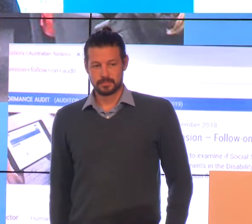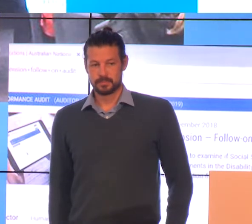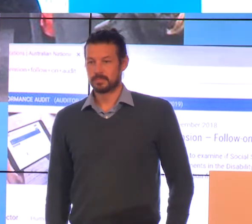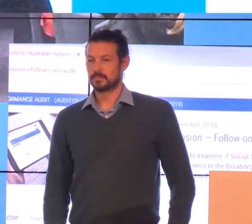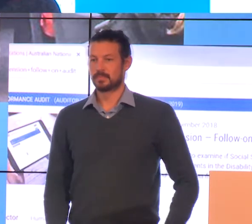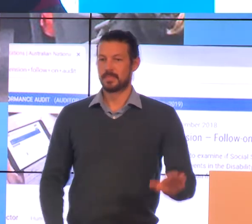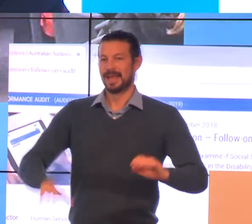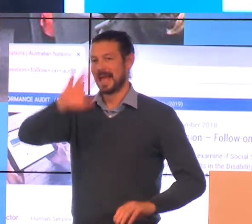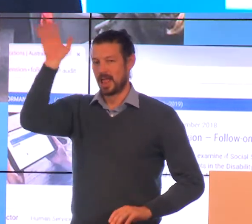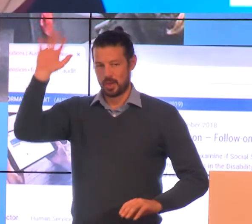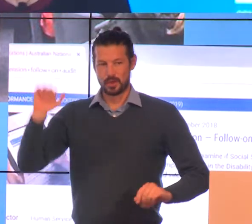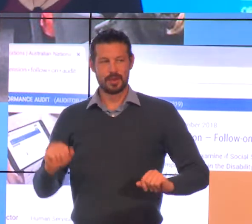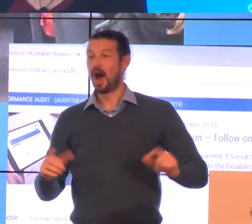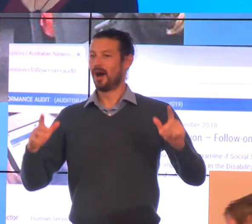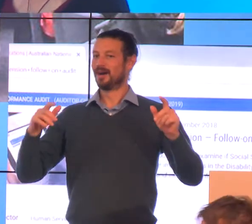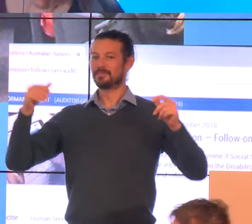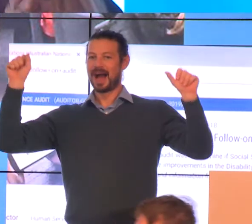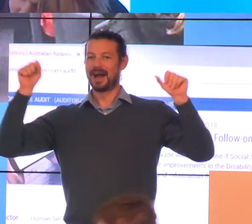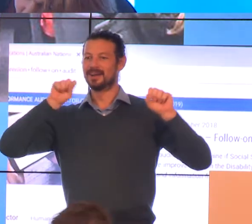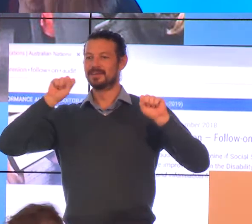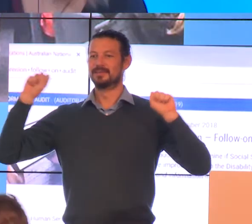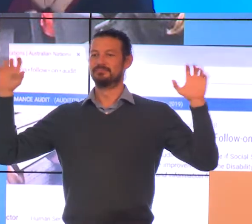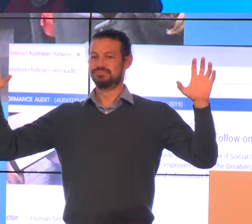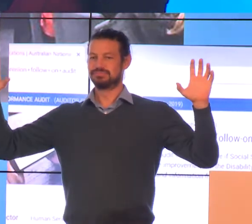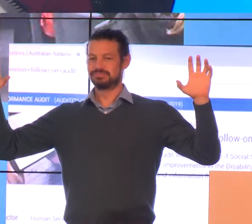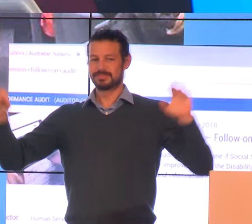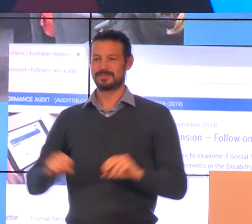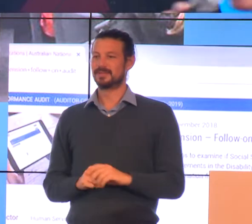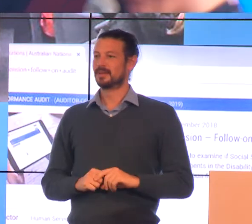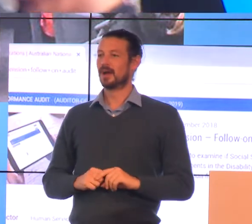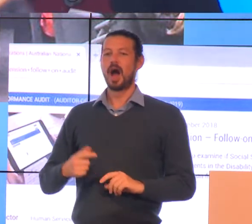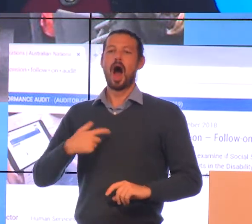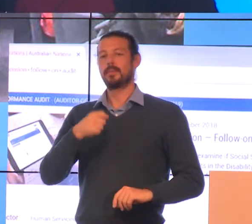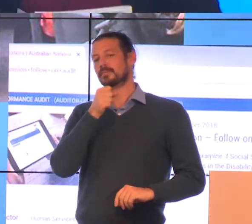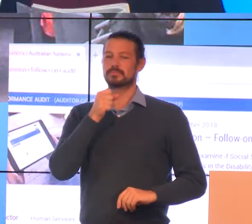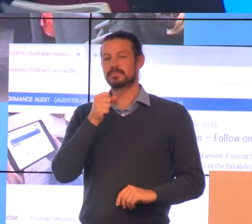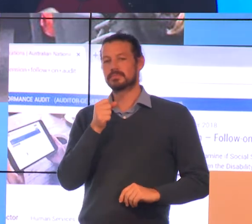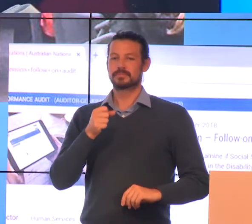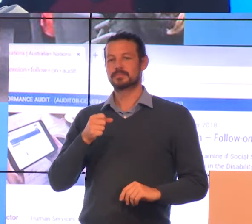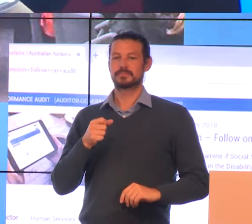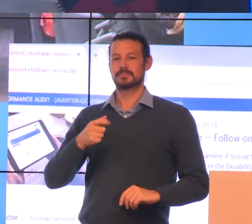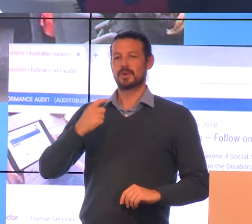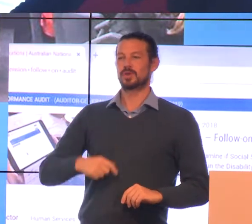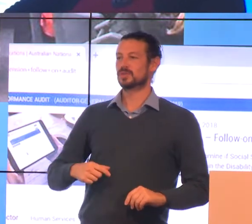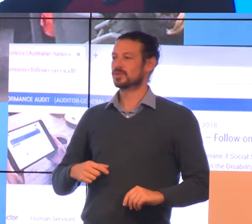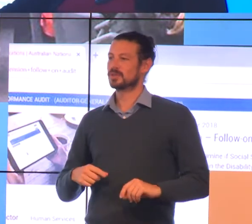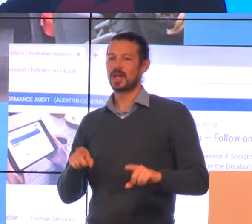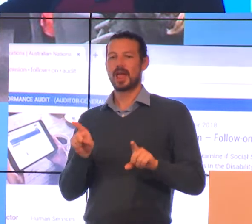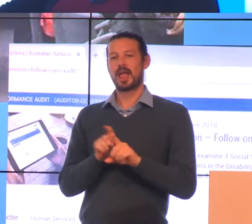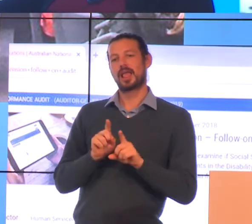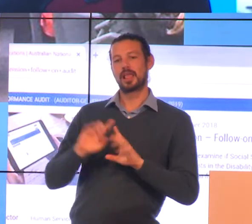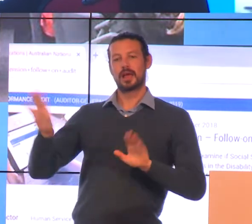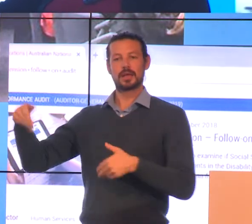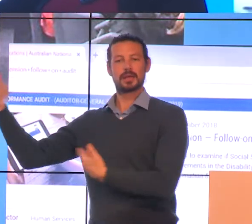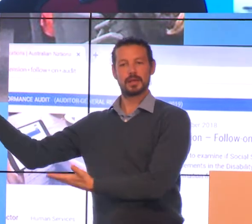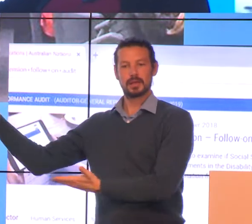Hello. Oh, there I am over there. Yeah, I'll be the microphone runner like Adriana Exetides